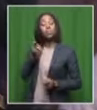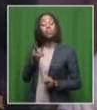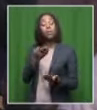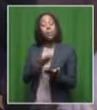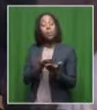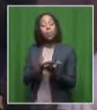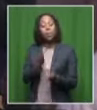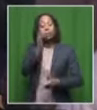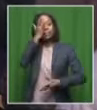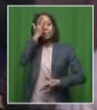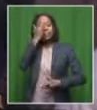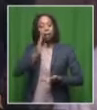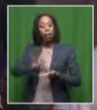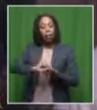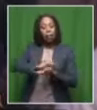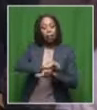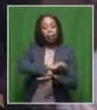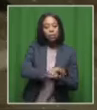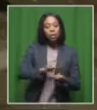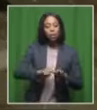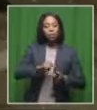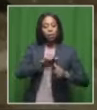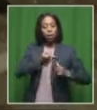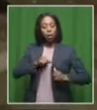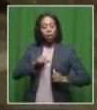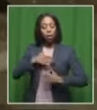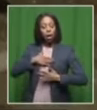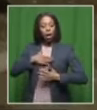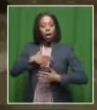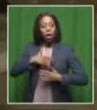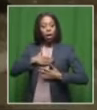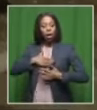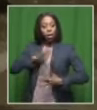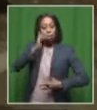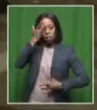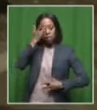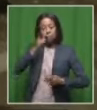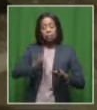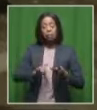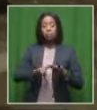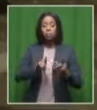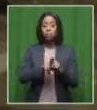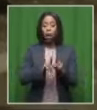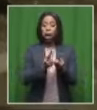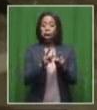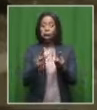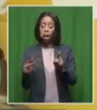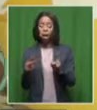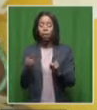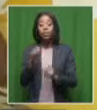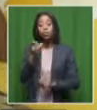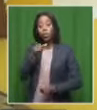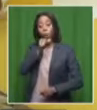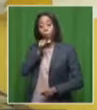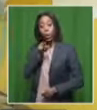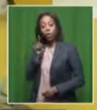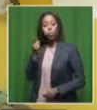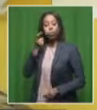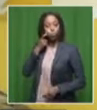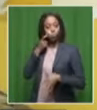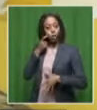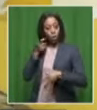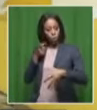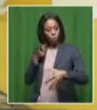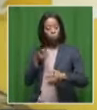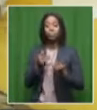diseases such as cancer, heart and respiratory diseases as well as adverse effects during pregnancy. Now Hubbly